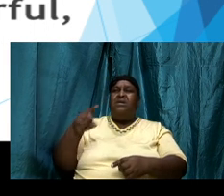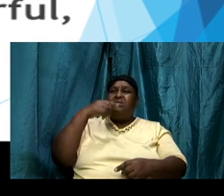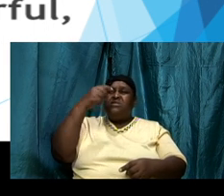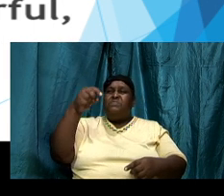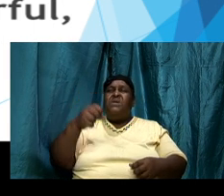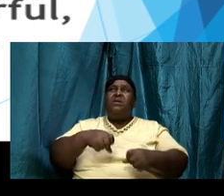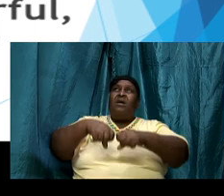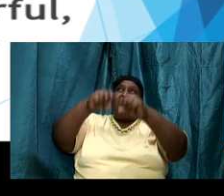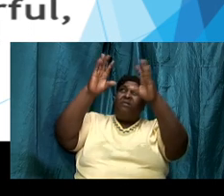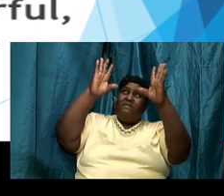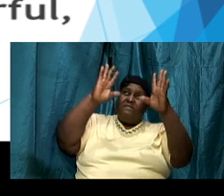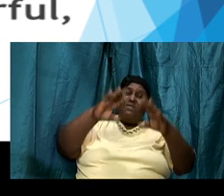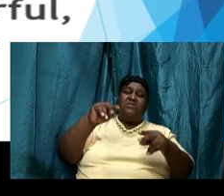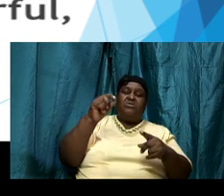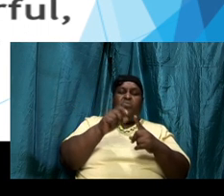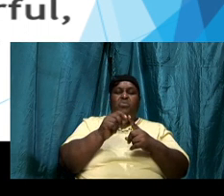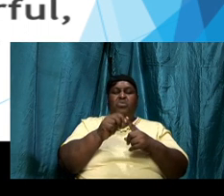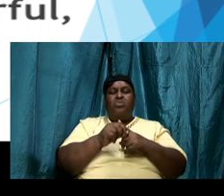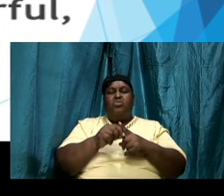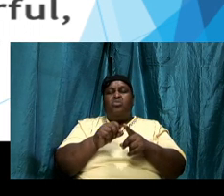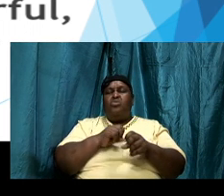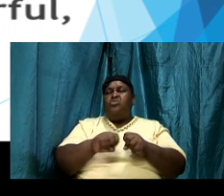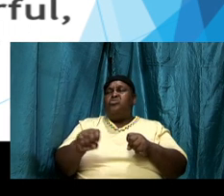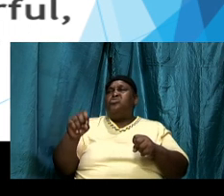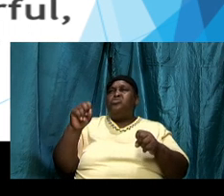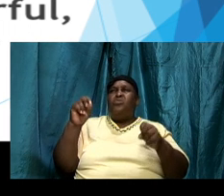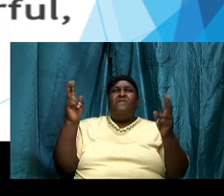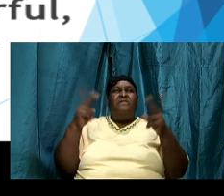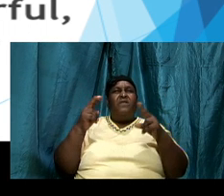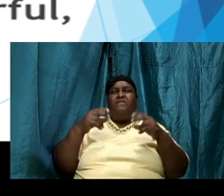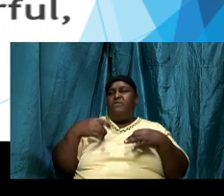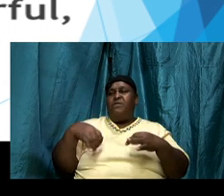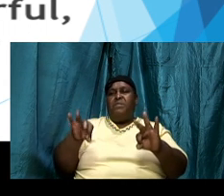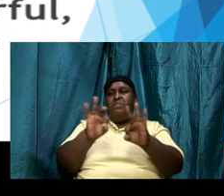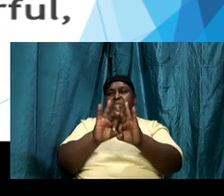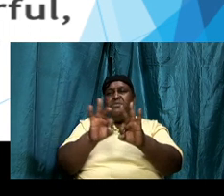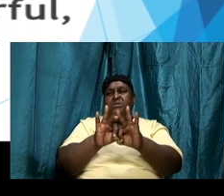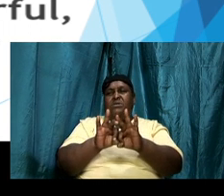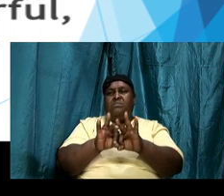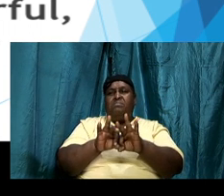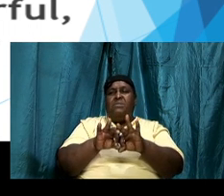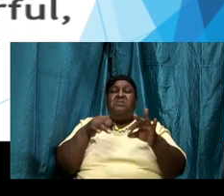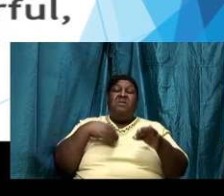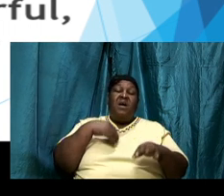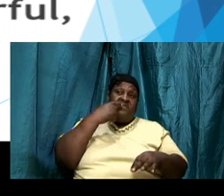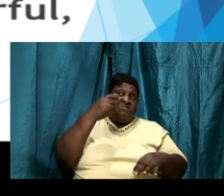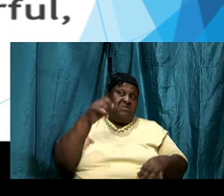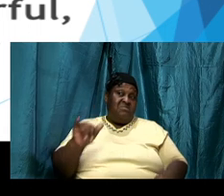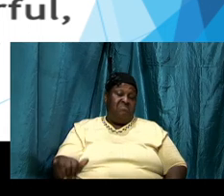the word and that is so very important now having said that